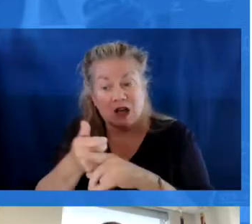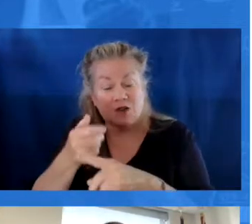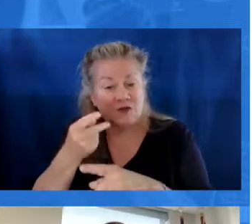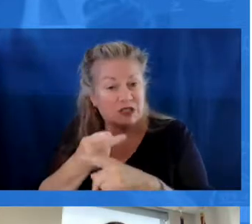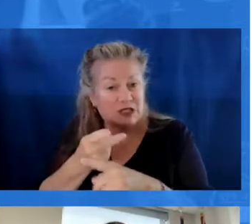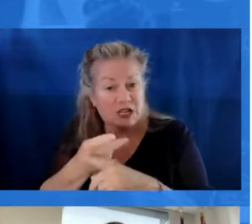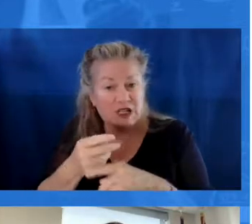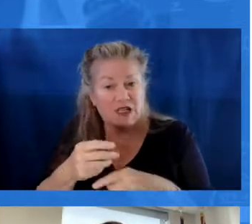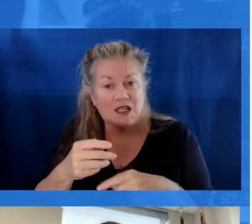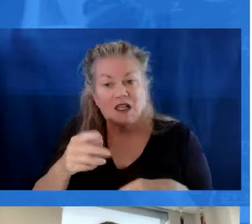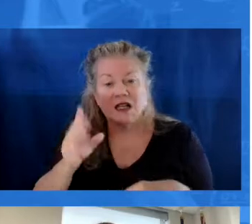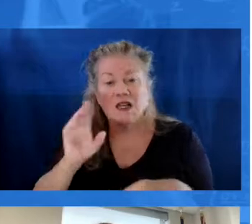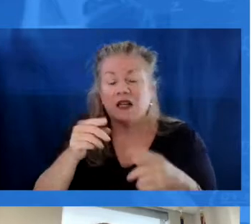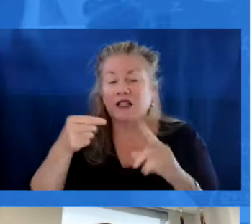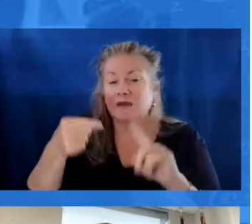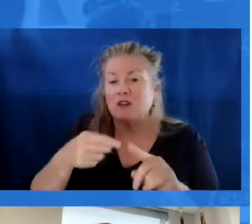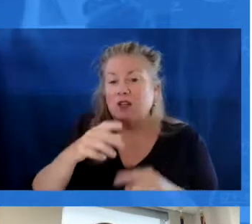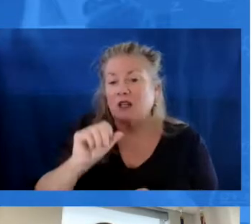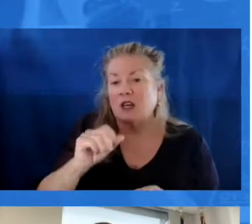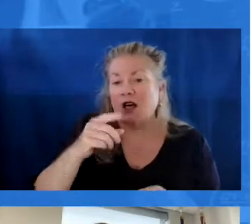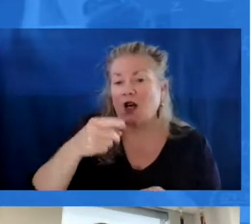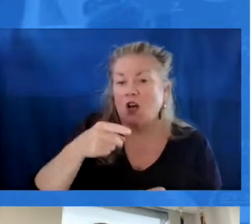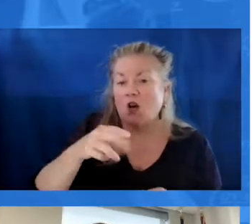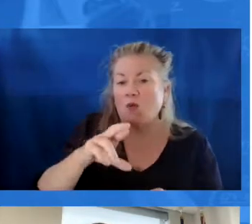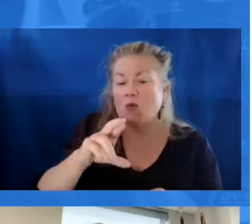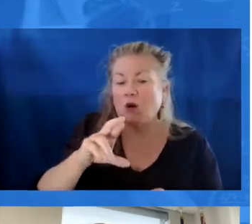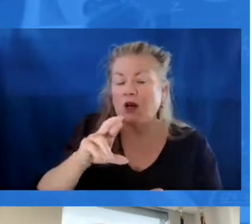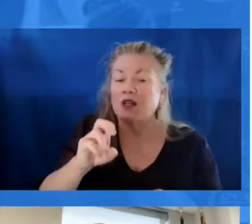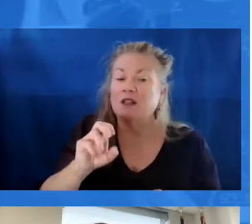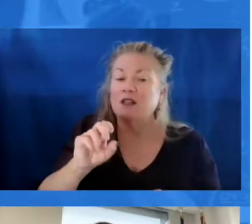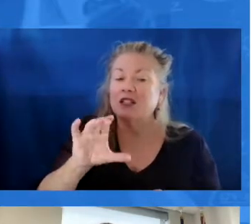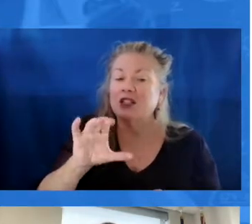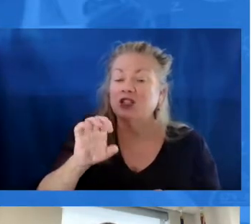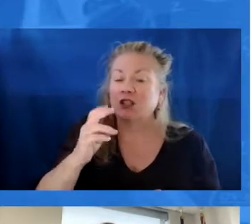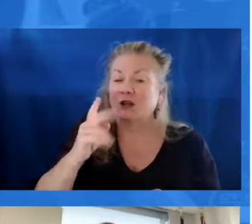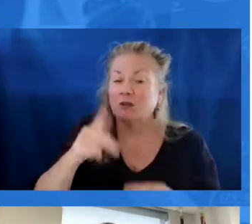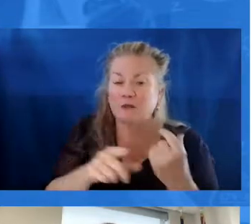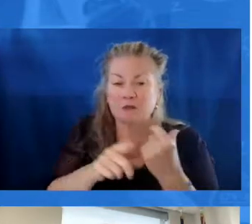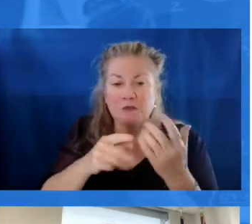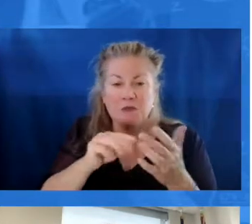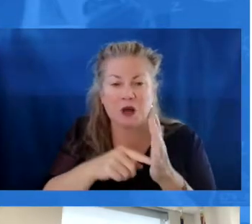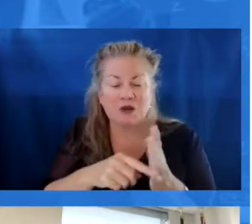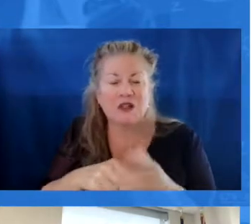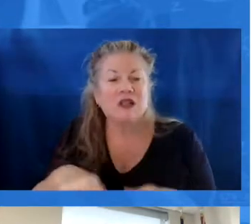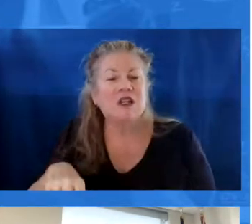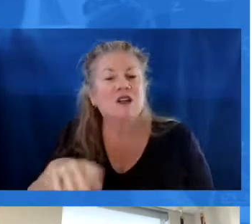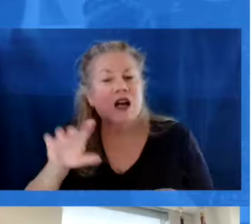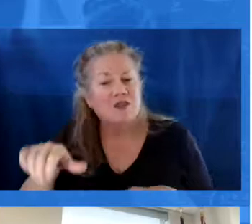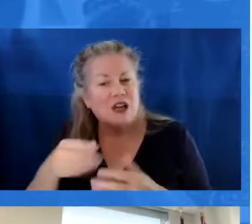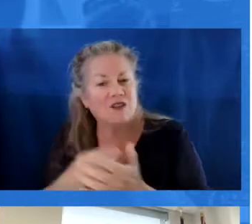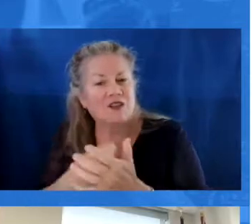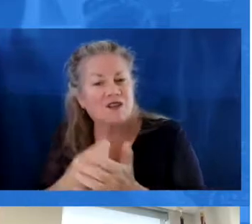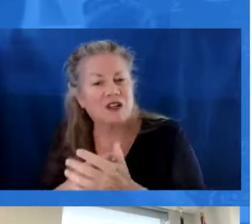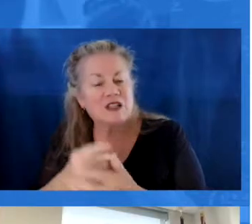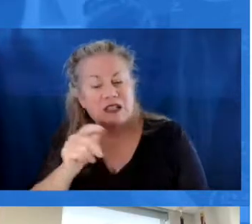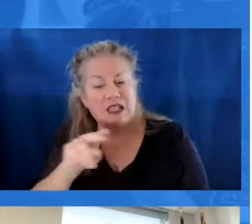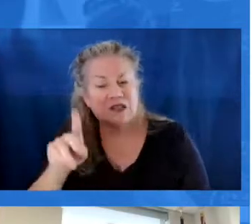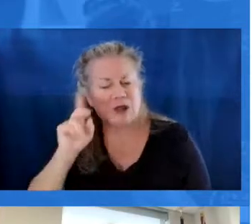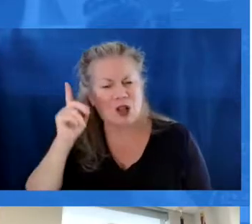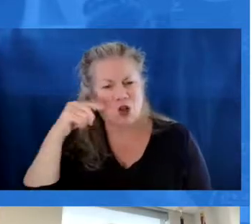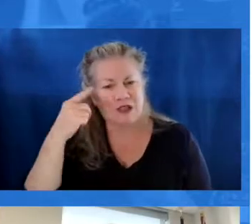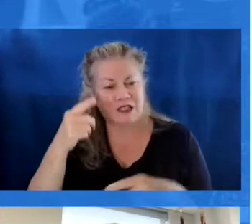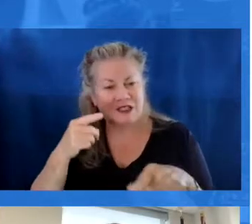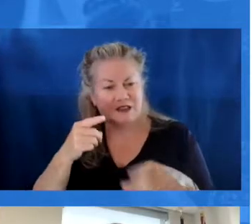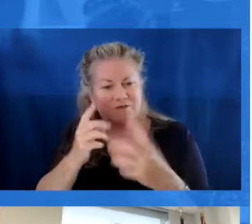are self-sustaining, especially the apprenticeship model. But you have to have the initial funds. And in Tennessee, we've really looked at this collaborative